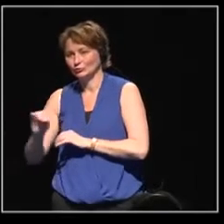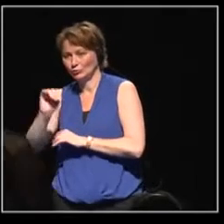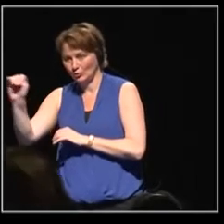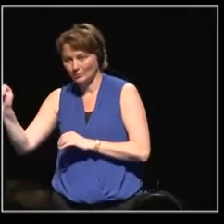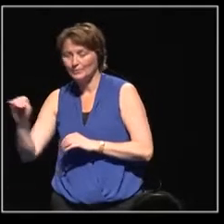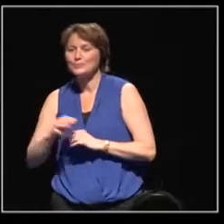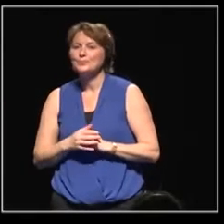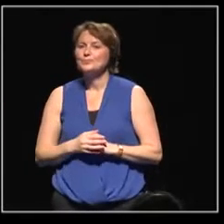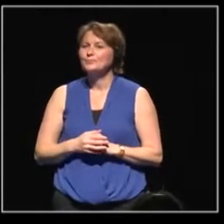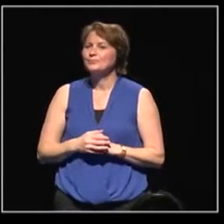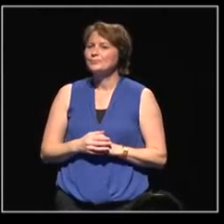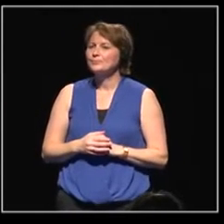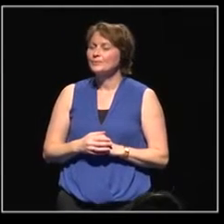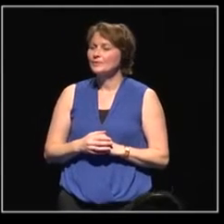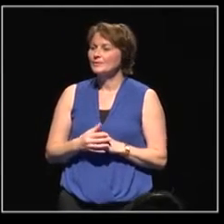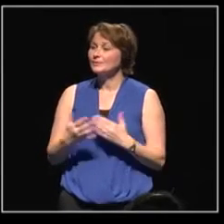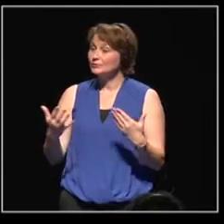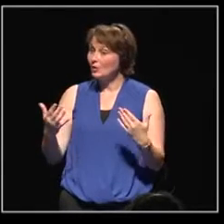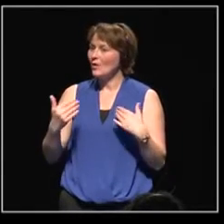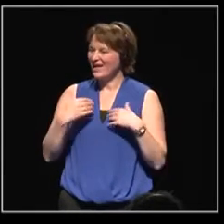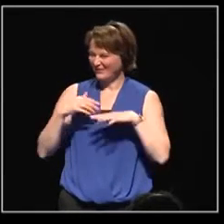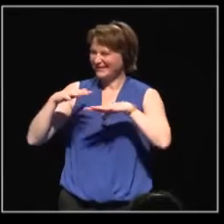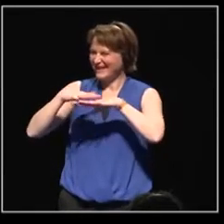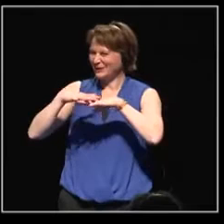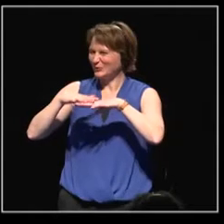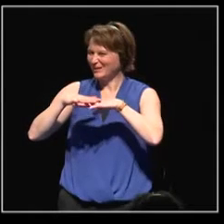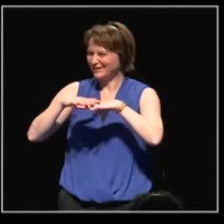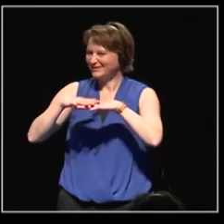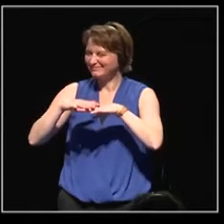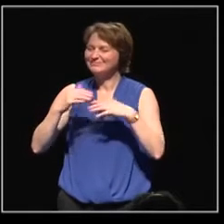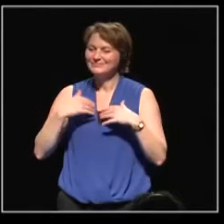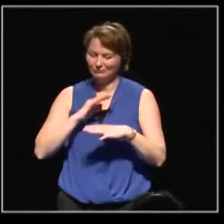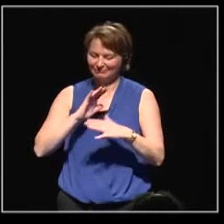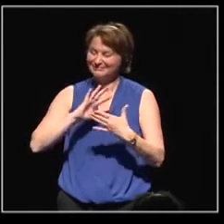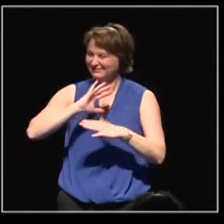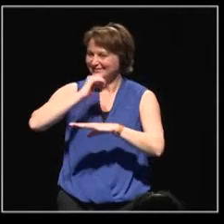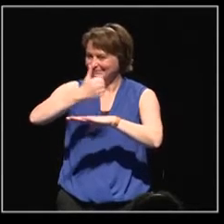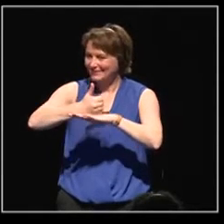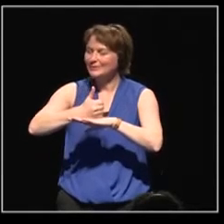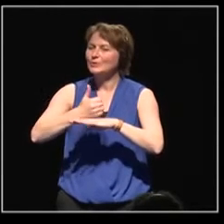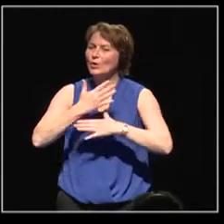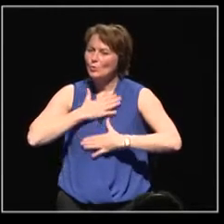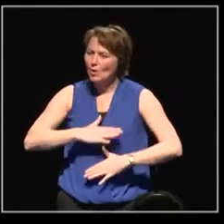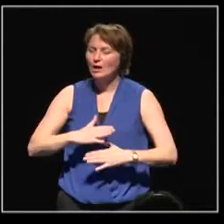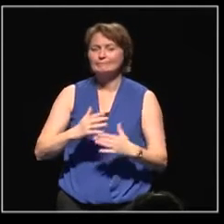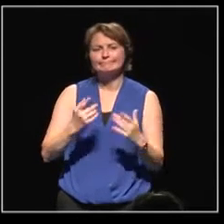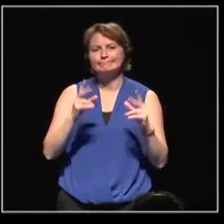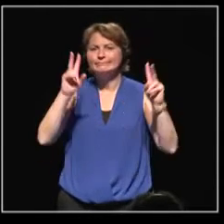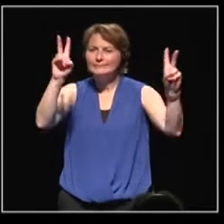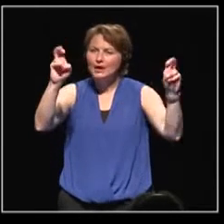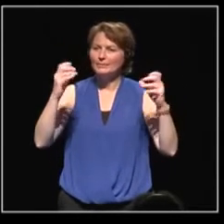Thus, we work within a network so as to foster human rights